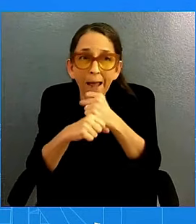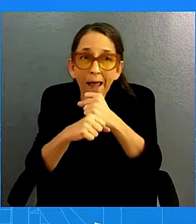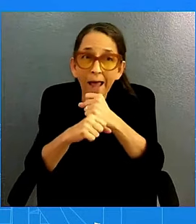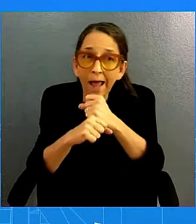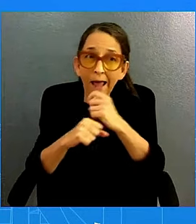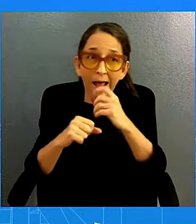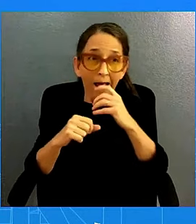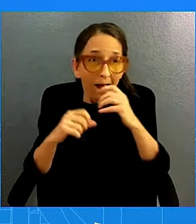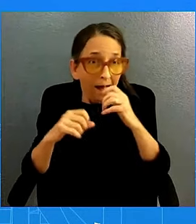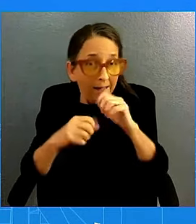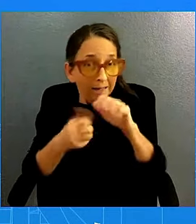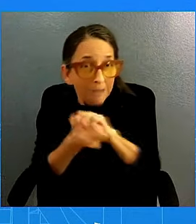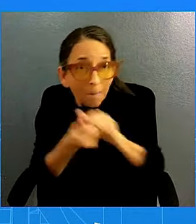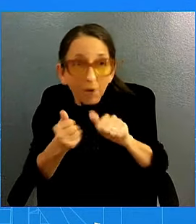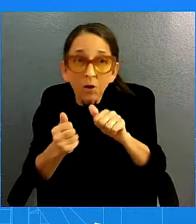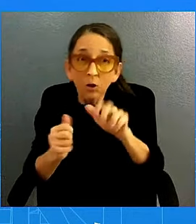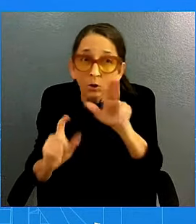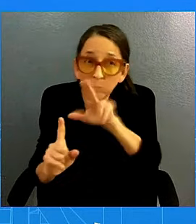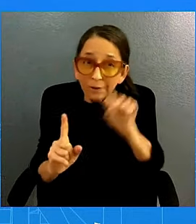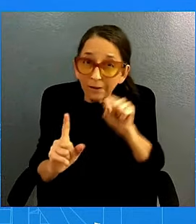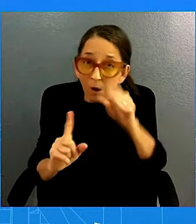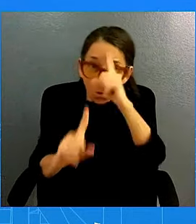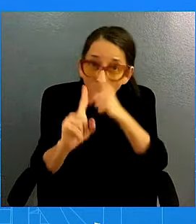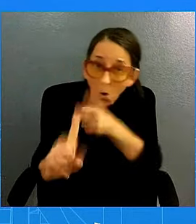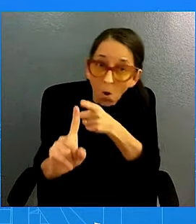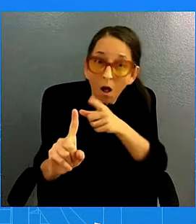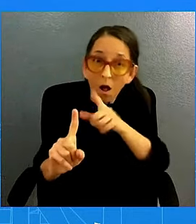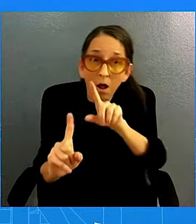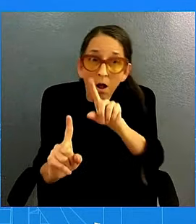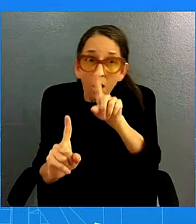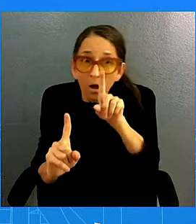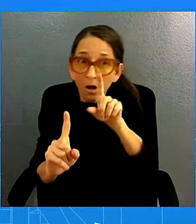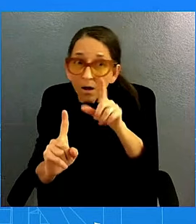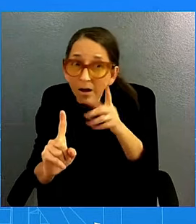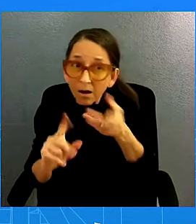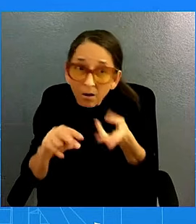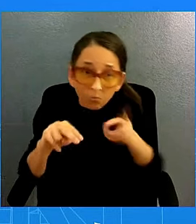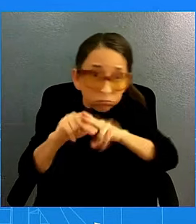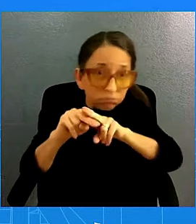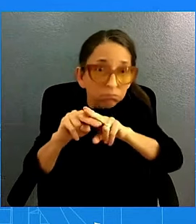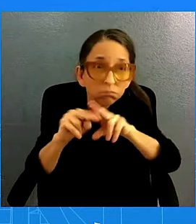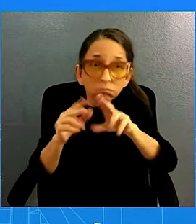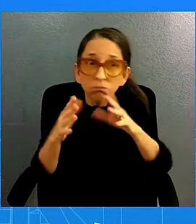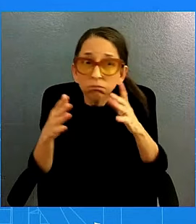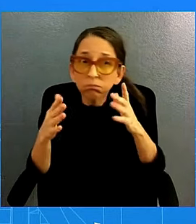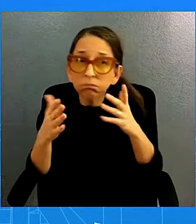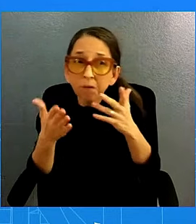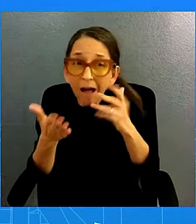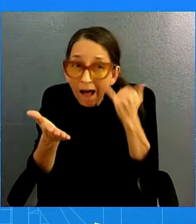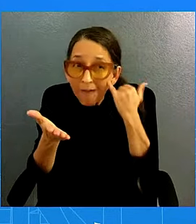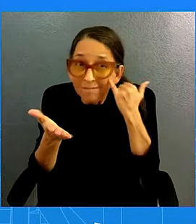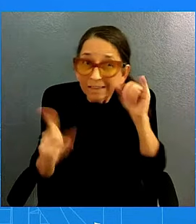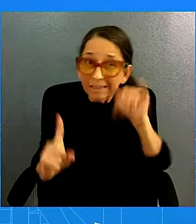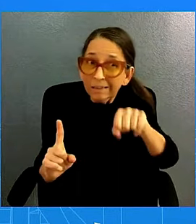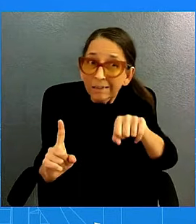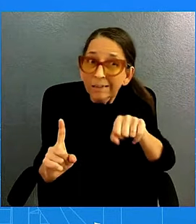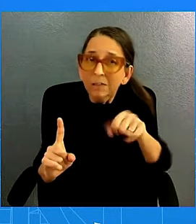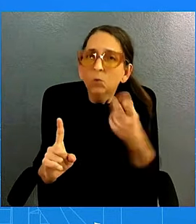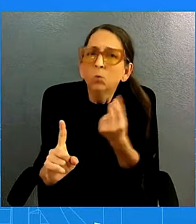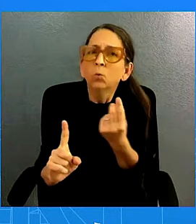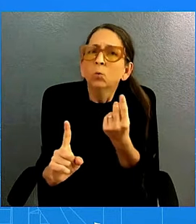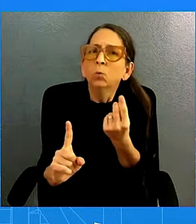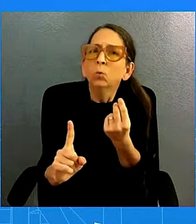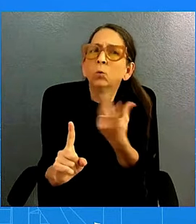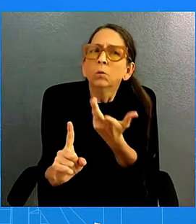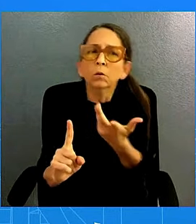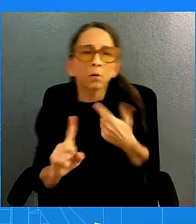And if so, what is the next move to try and prevent that from happening? We're going to keep at the work of intense diplomacy to see what we